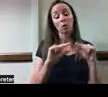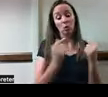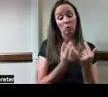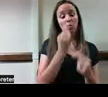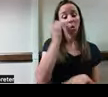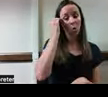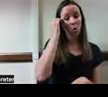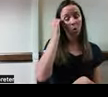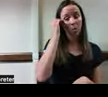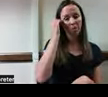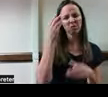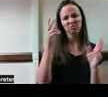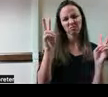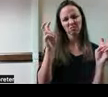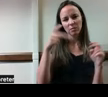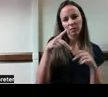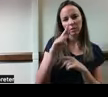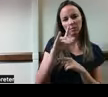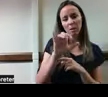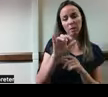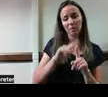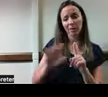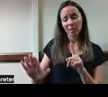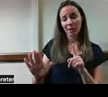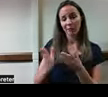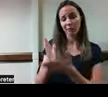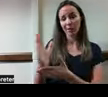public home, it is still the resident's right to be there.